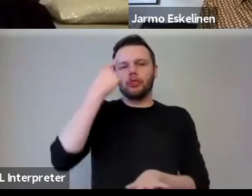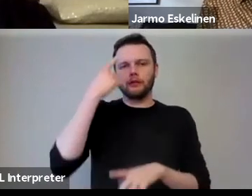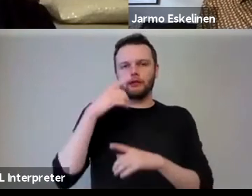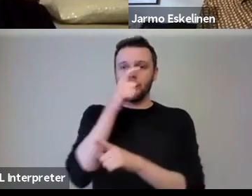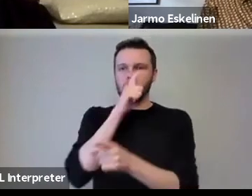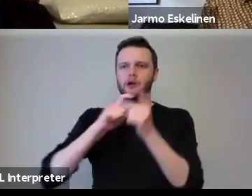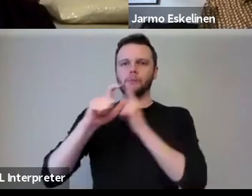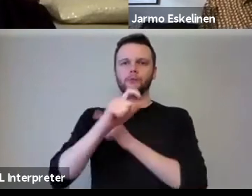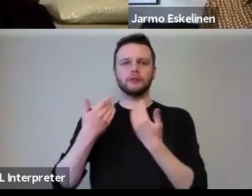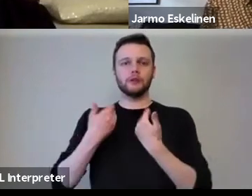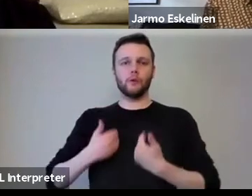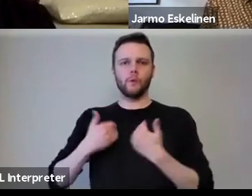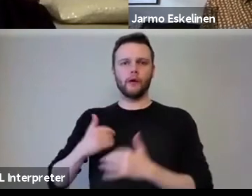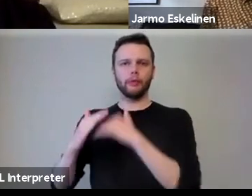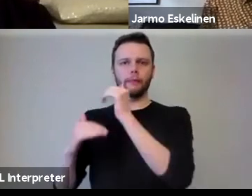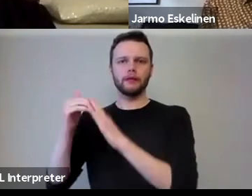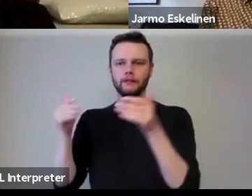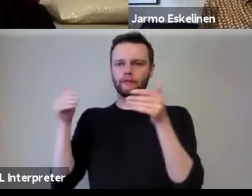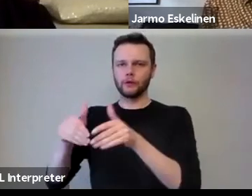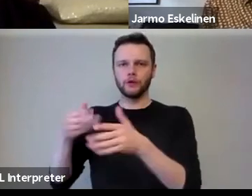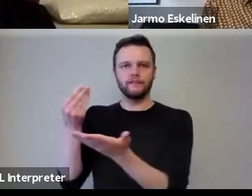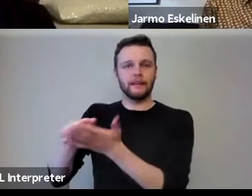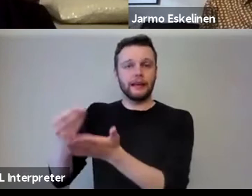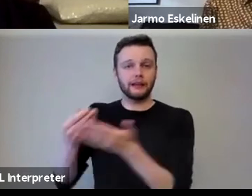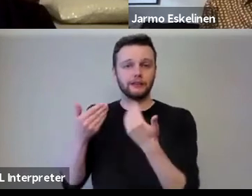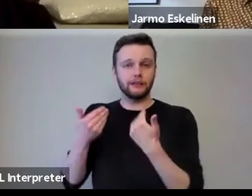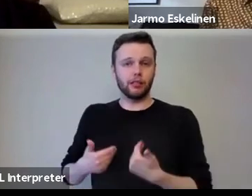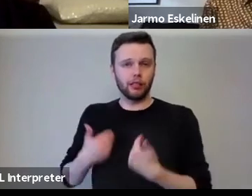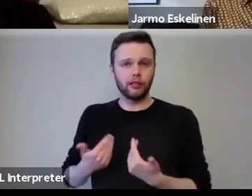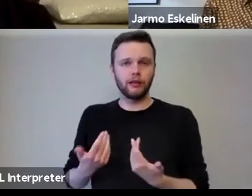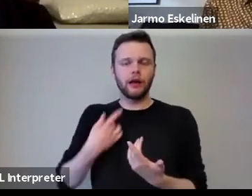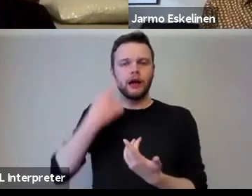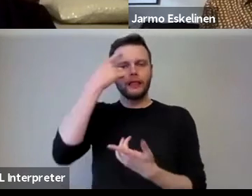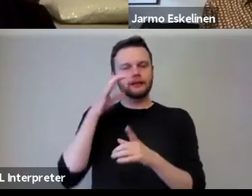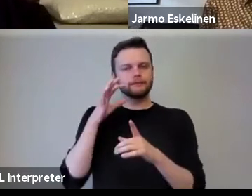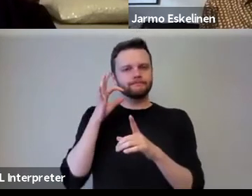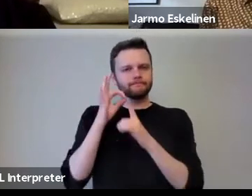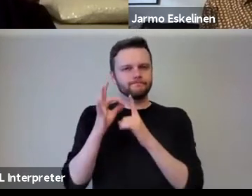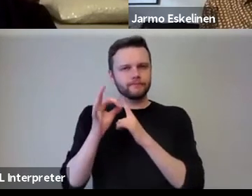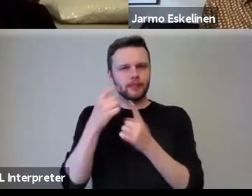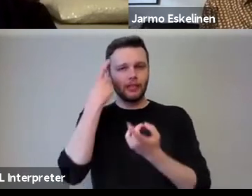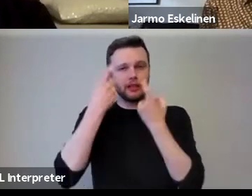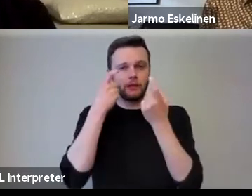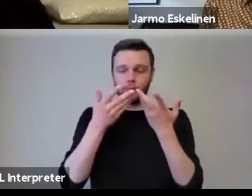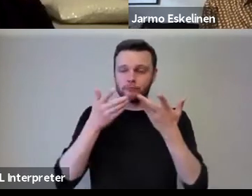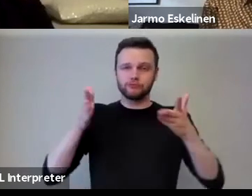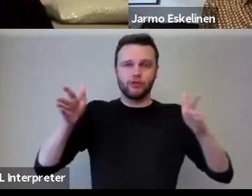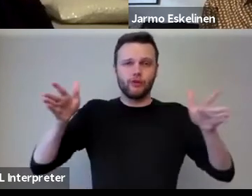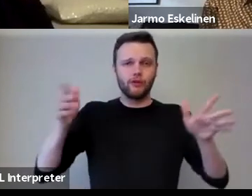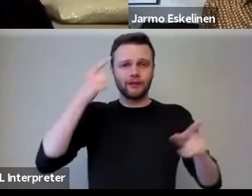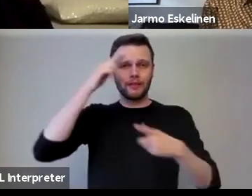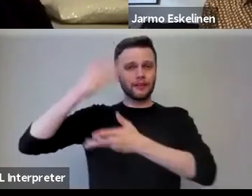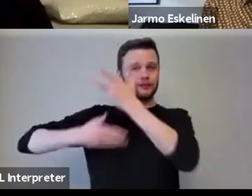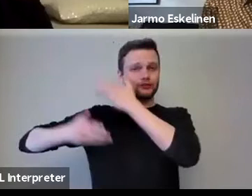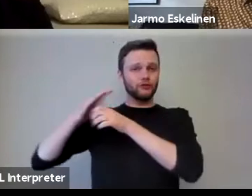building as purely financial wealth. You know, you clearly have to think of it particularly now in the broadest and historic context